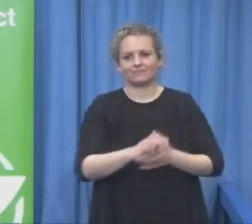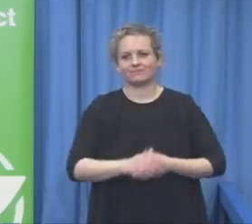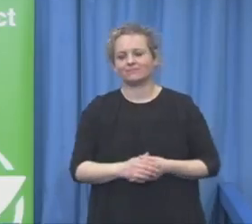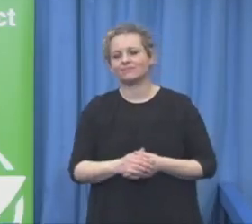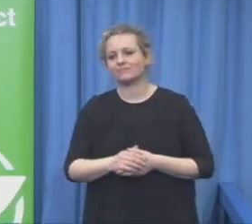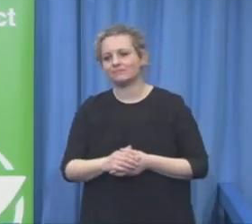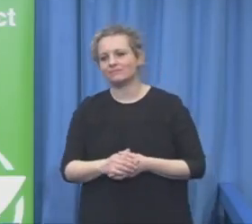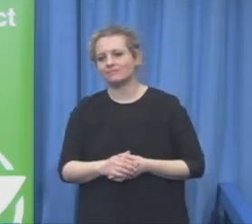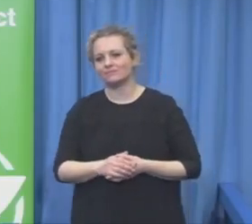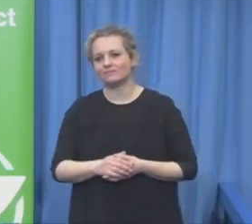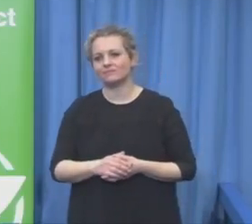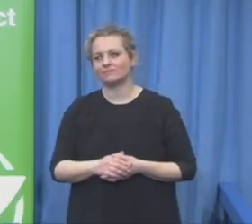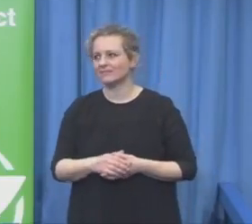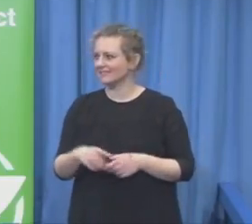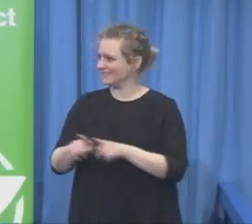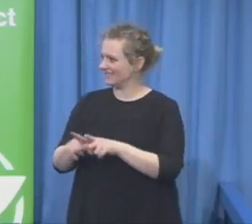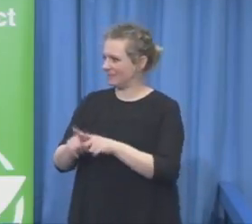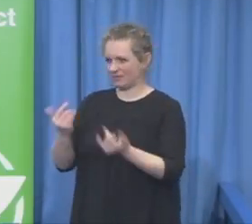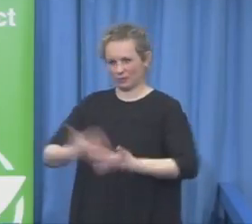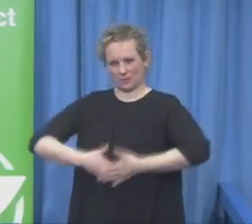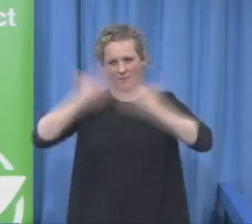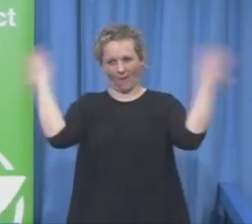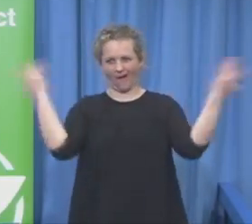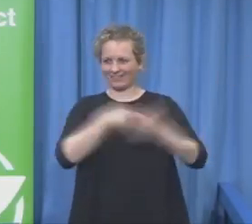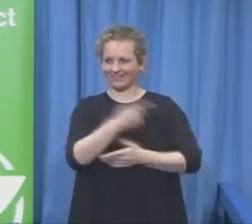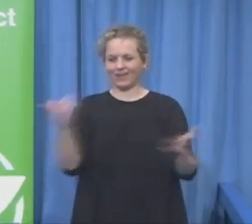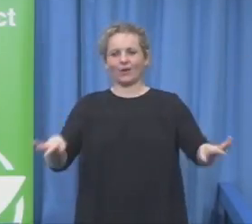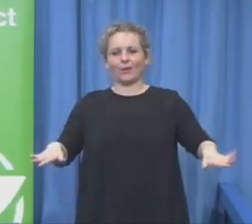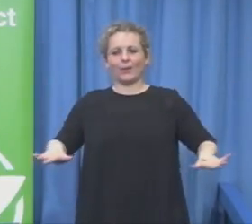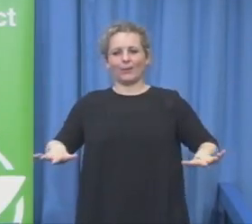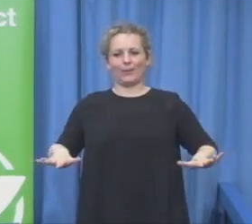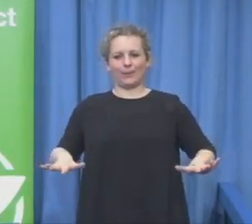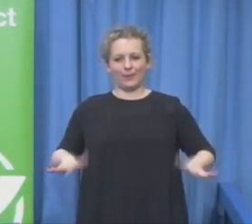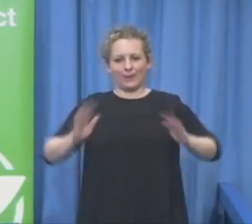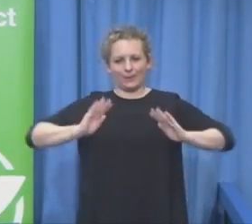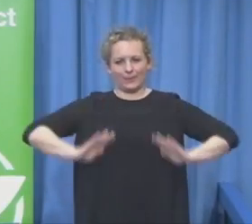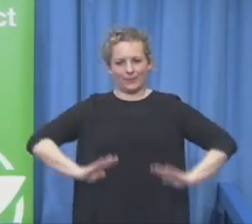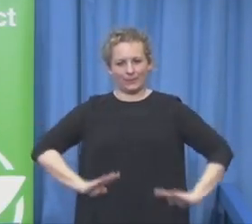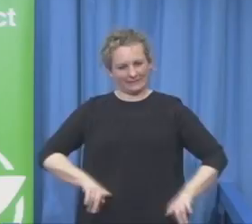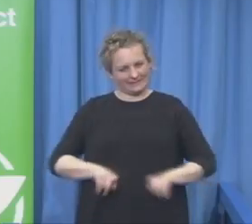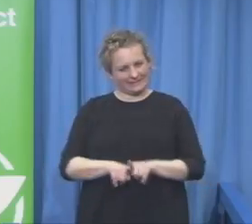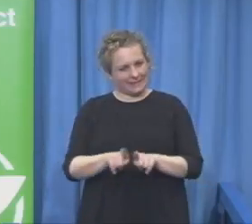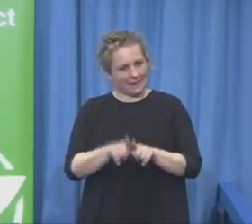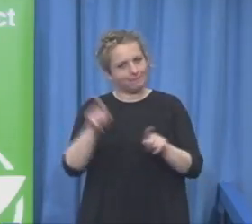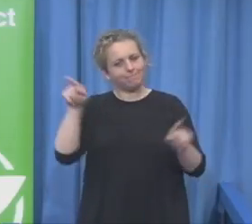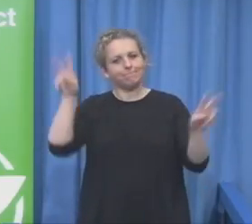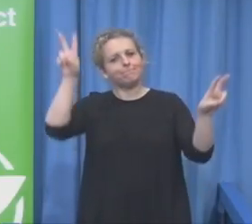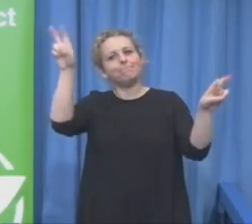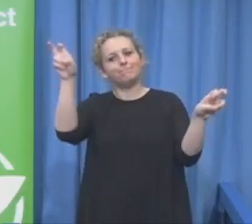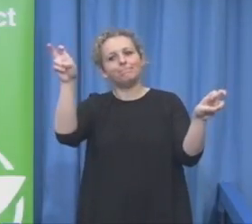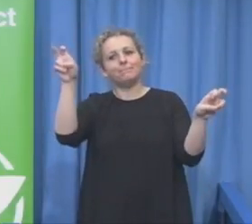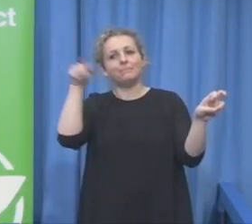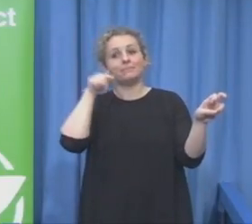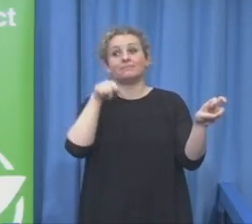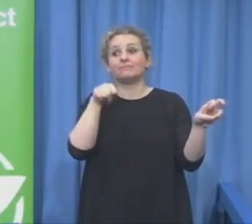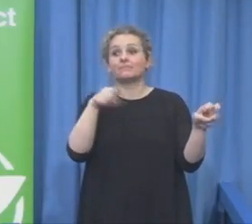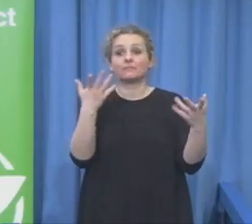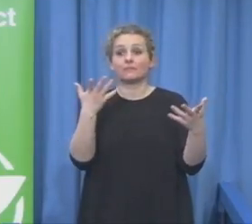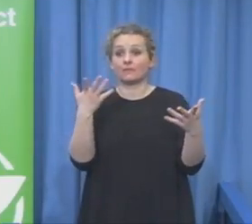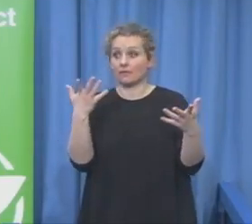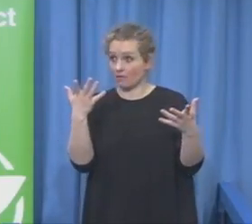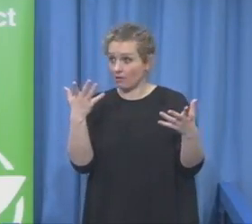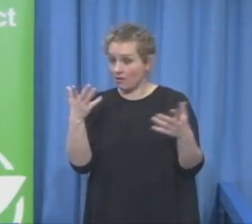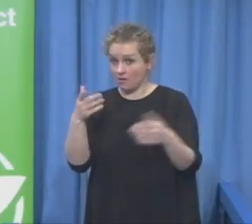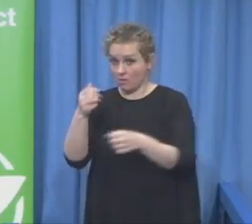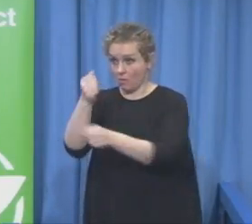refers to general well-being of a person and to mental health of a person. So will we invest in vocational training